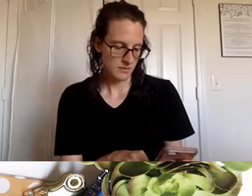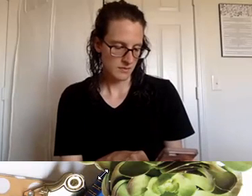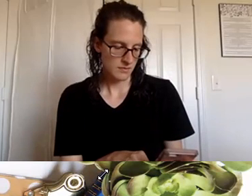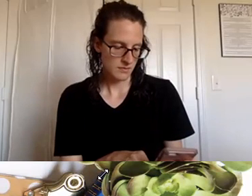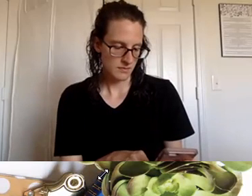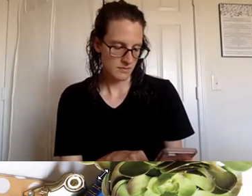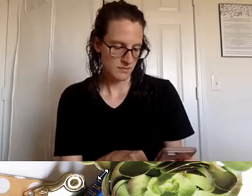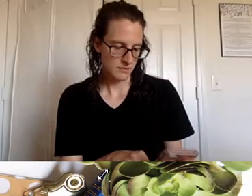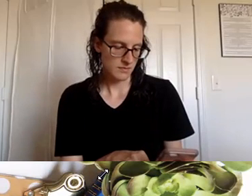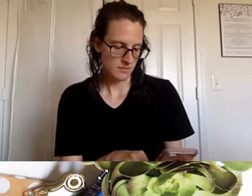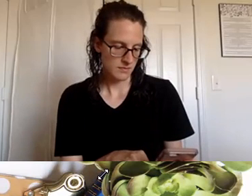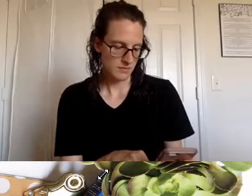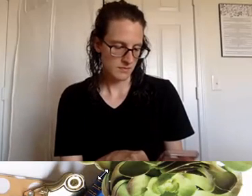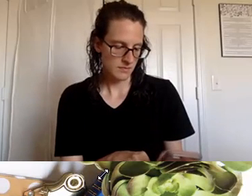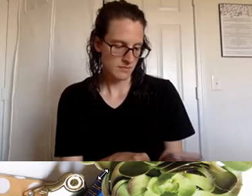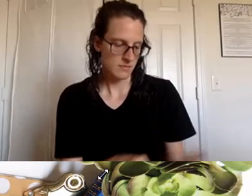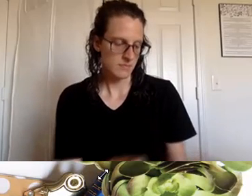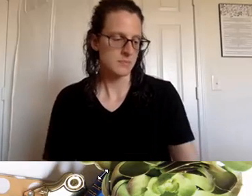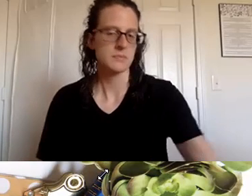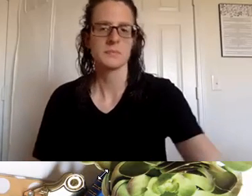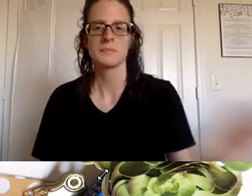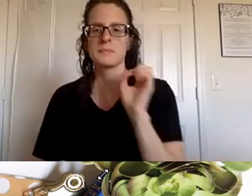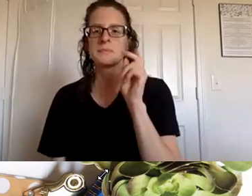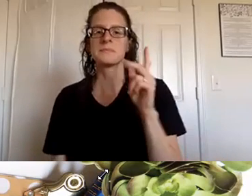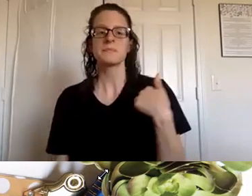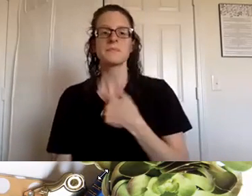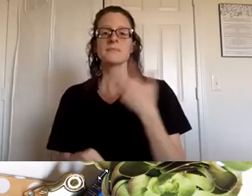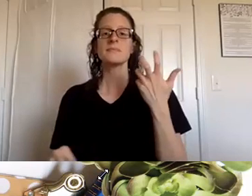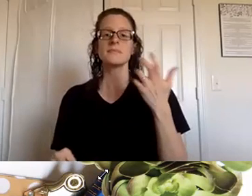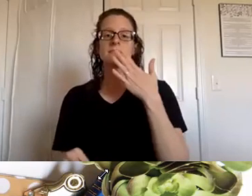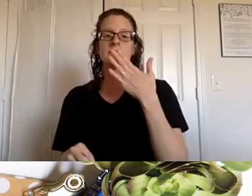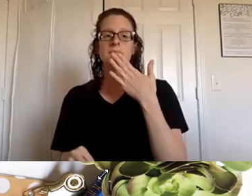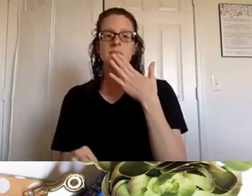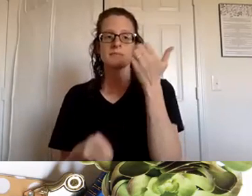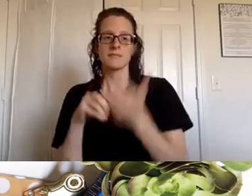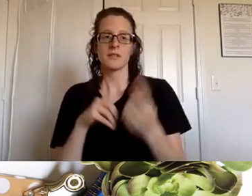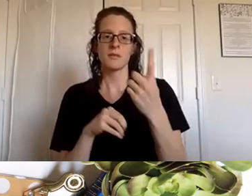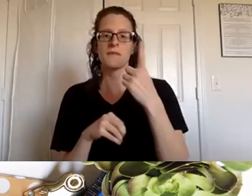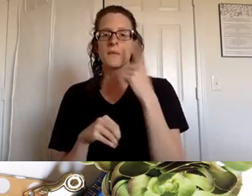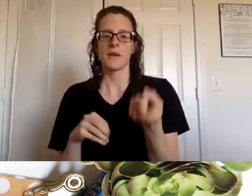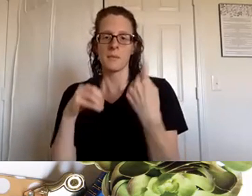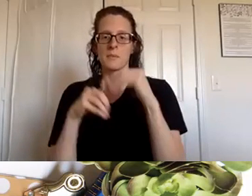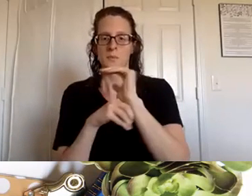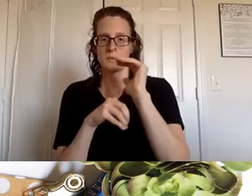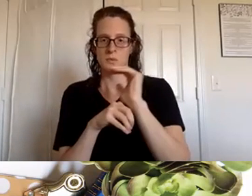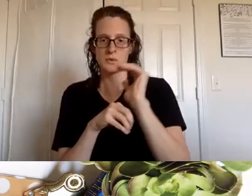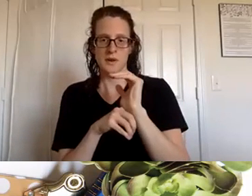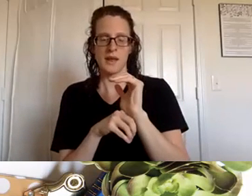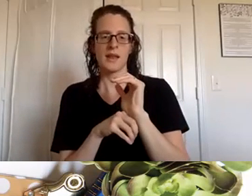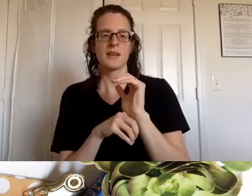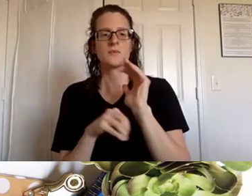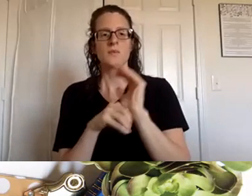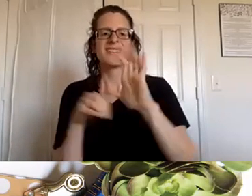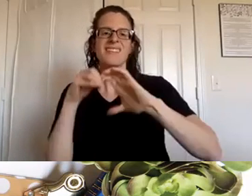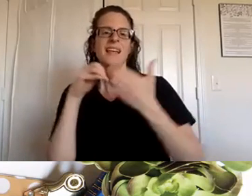well we want to thank everybody for coming tonight's class is side hustle in a